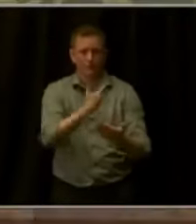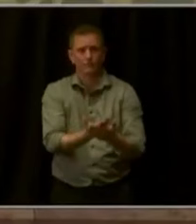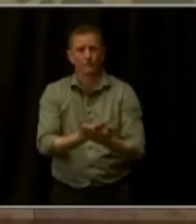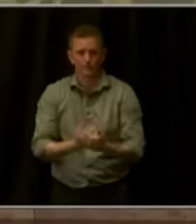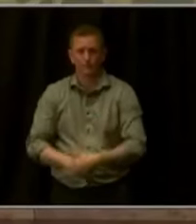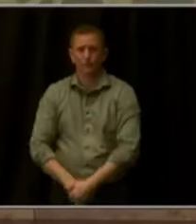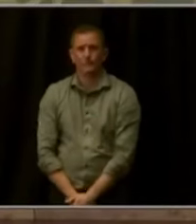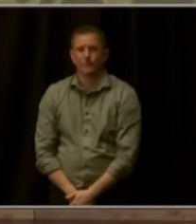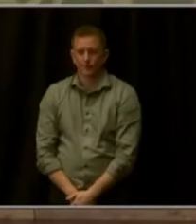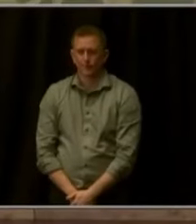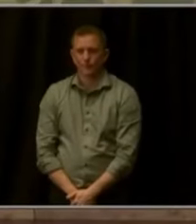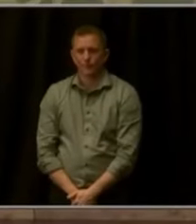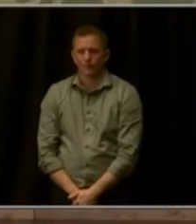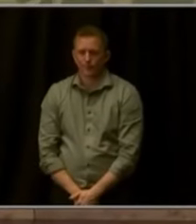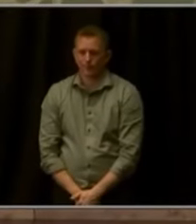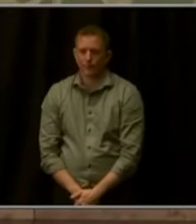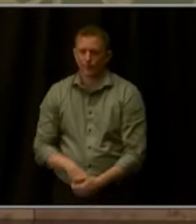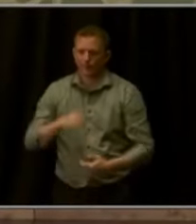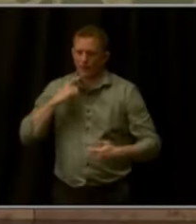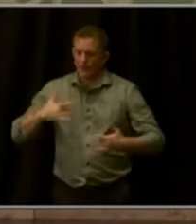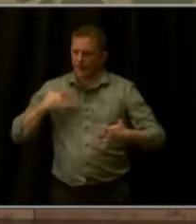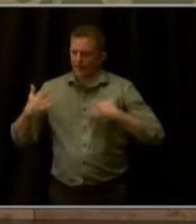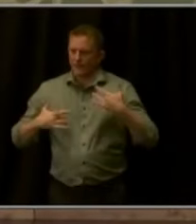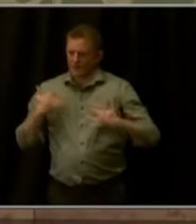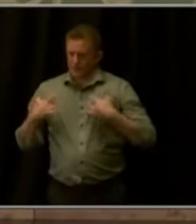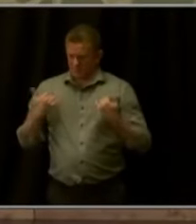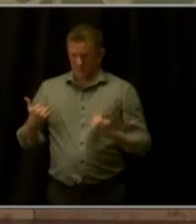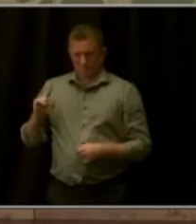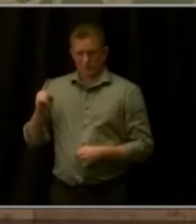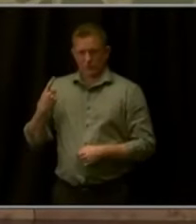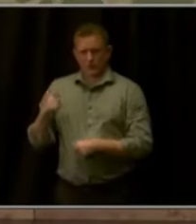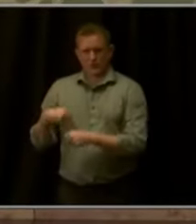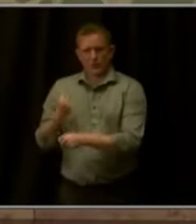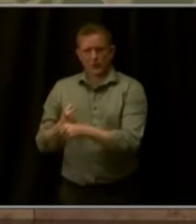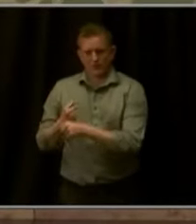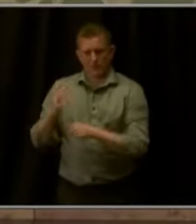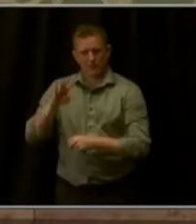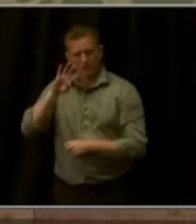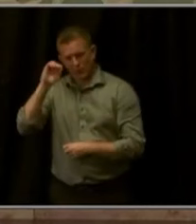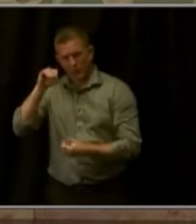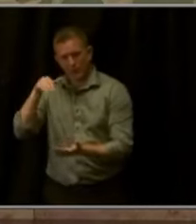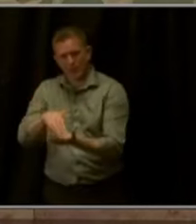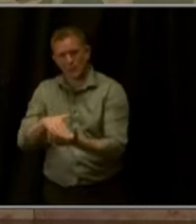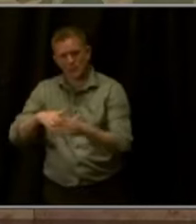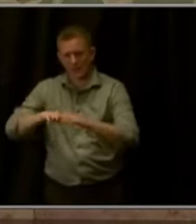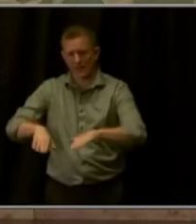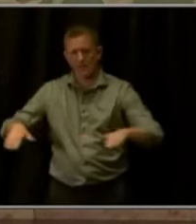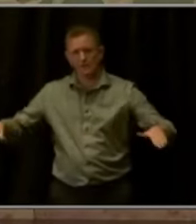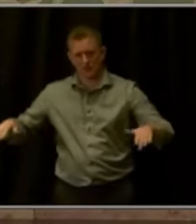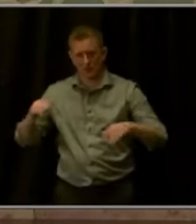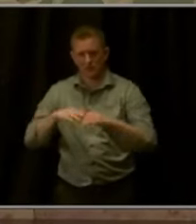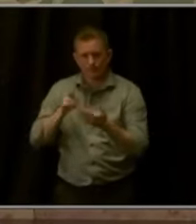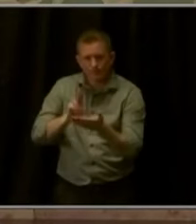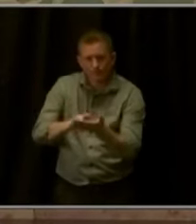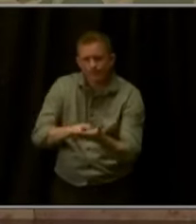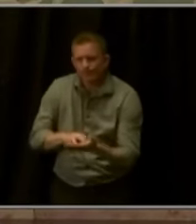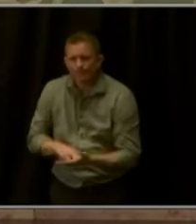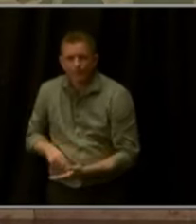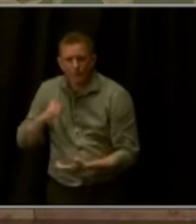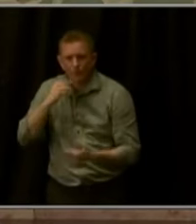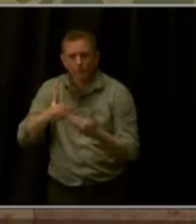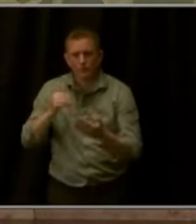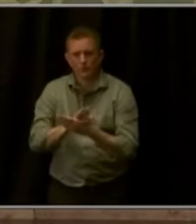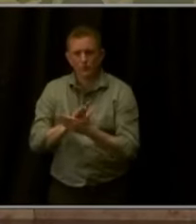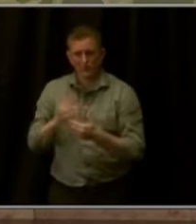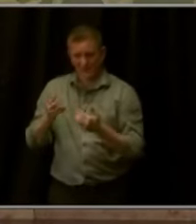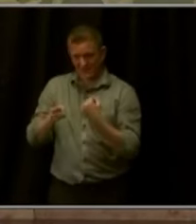I'm so excited. In the very first year, about 40,000 kids are enrolled in preschool, saving each family more than $6,000 per year. And